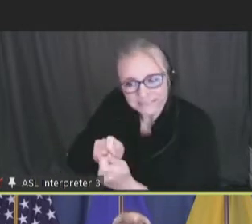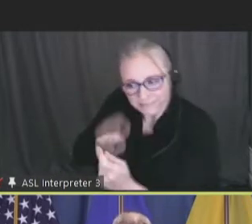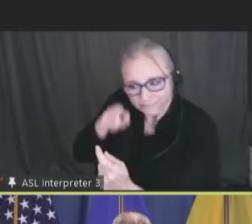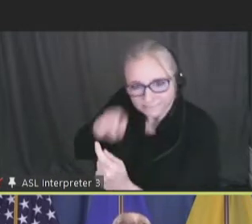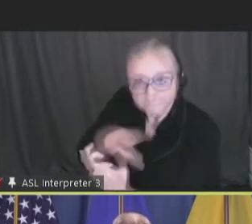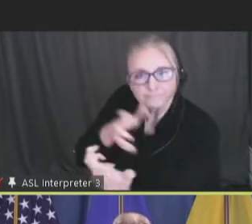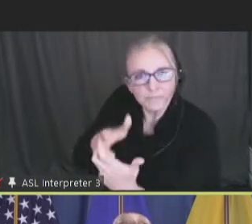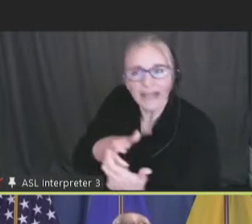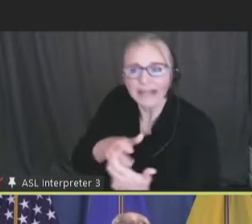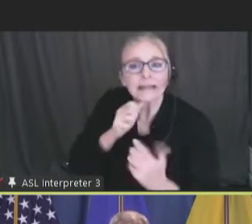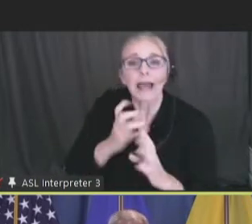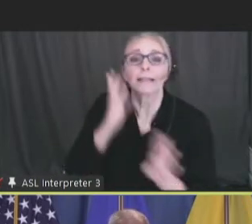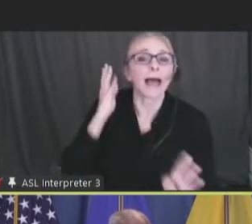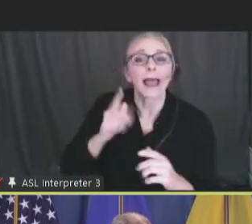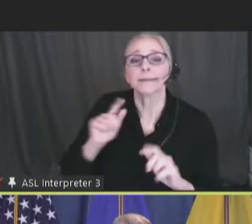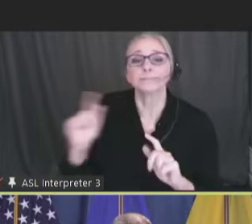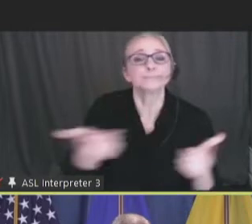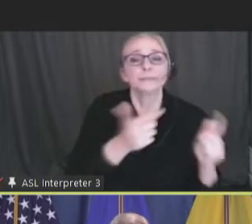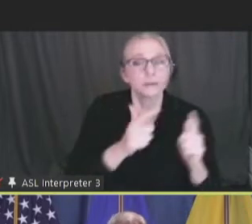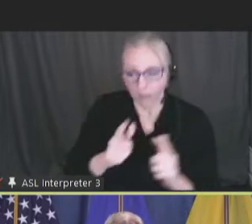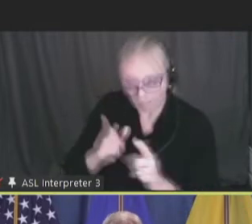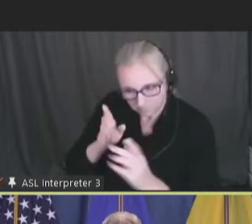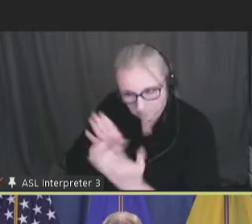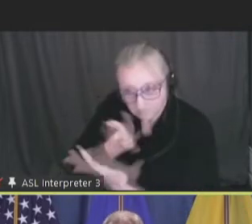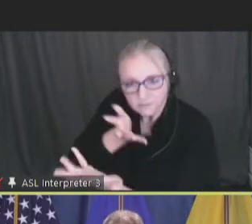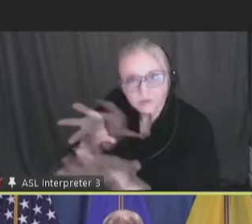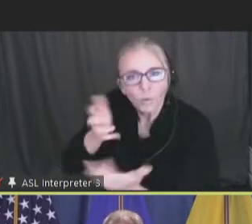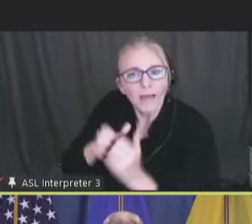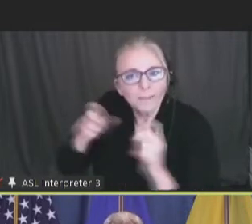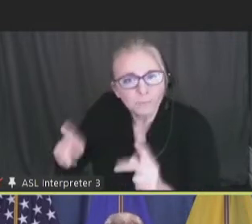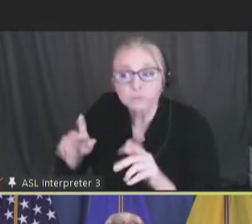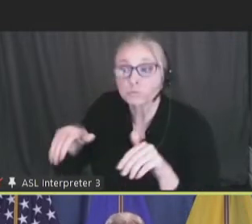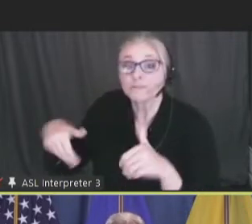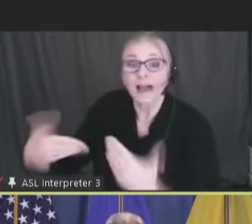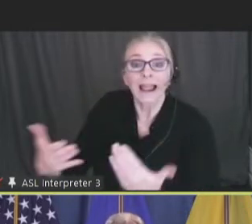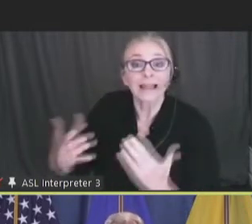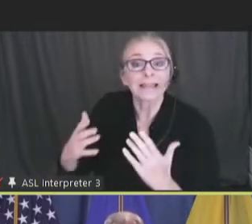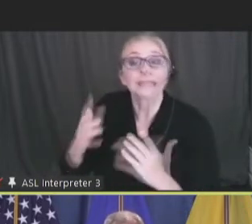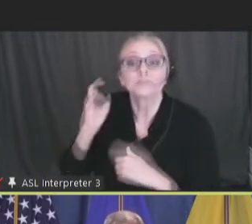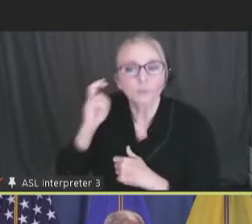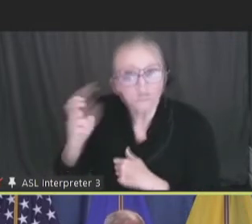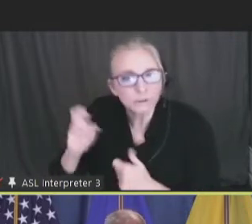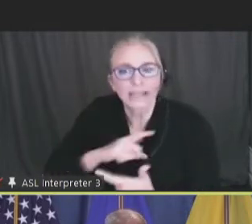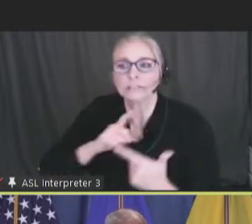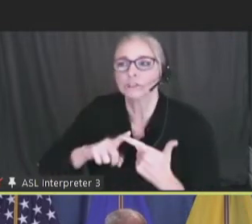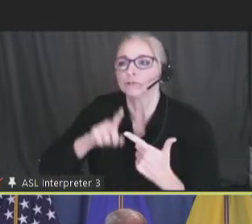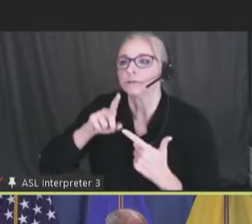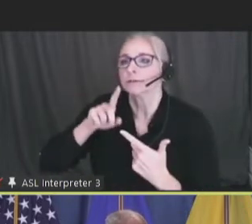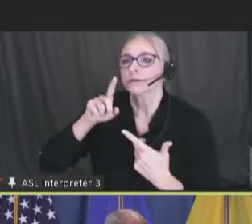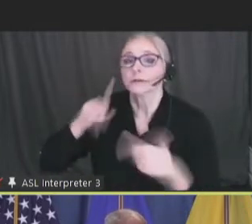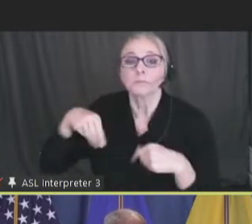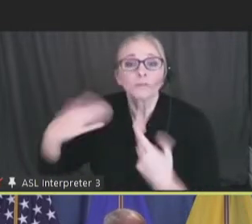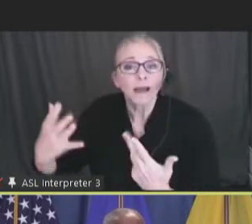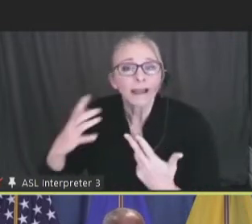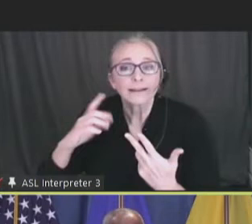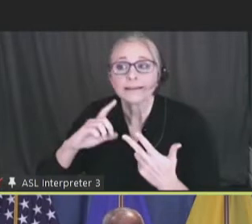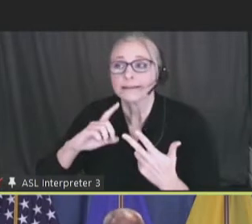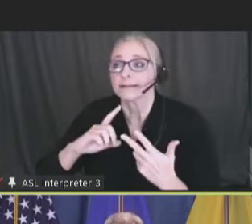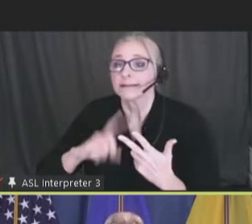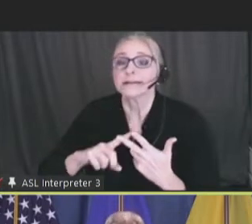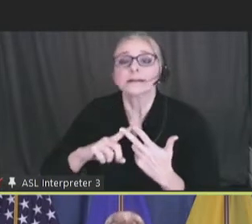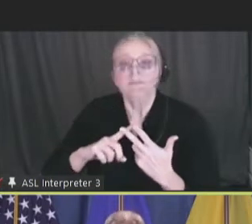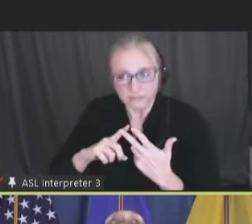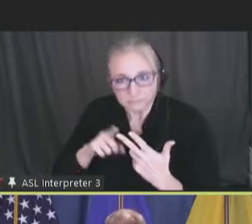-centered approaches like providing assisted transportation to clinics and providing priority